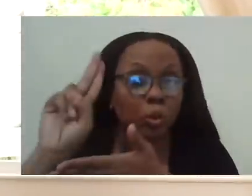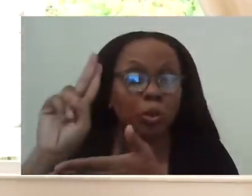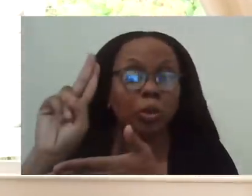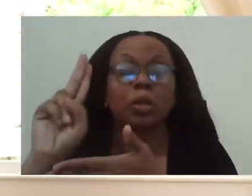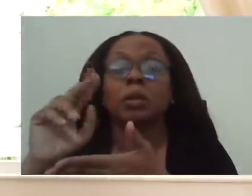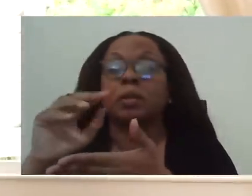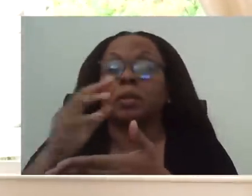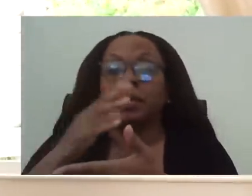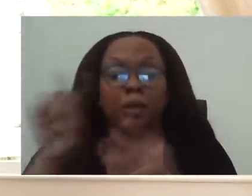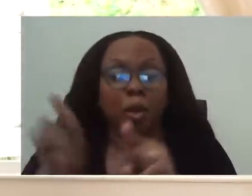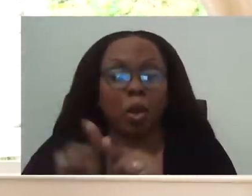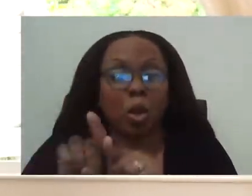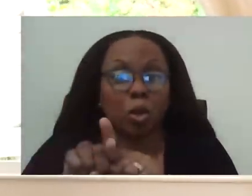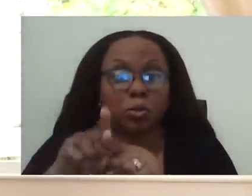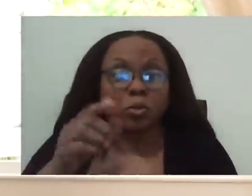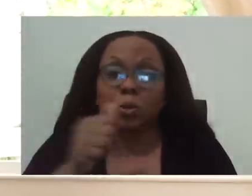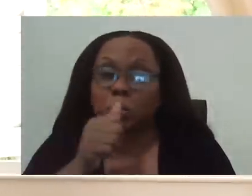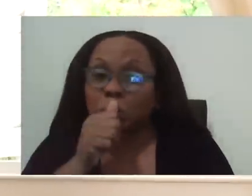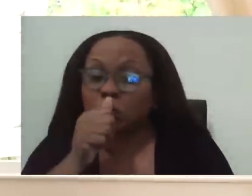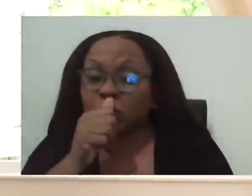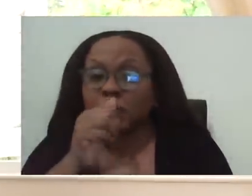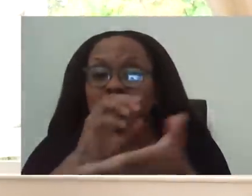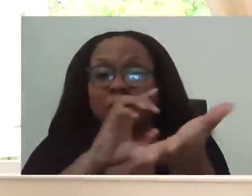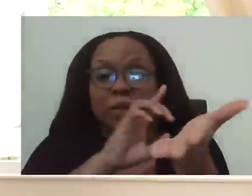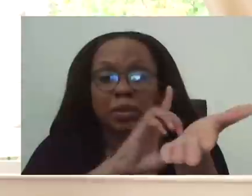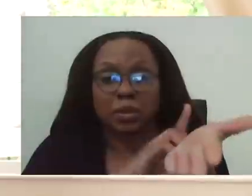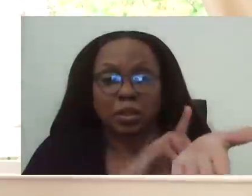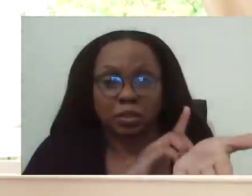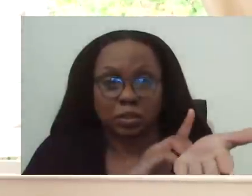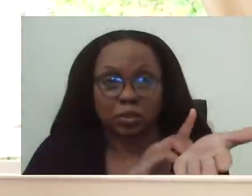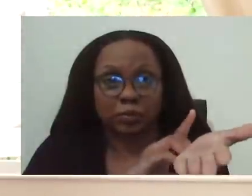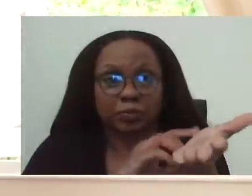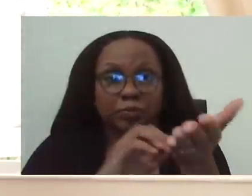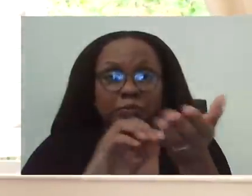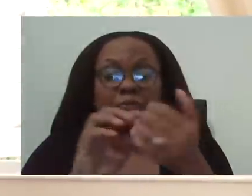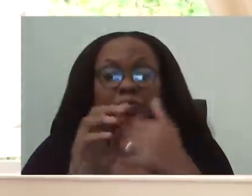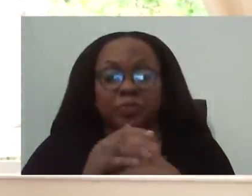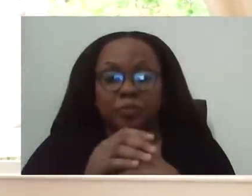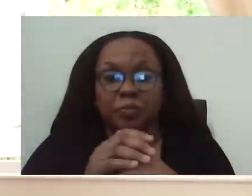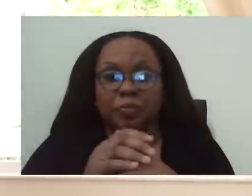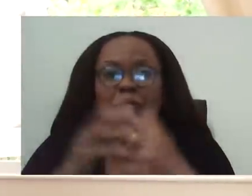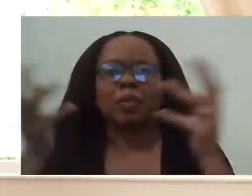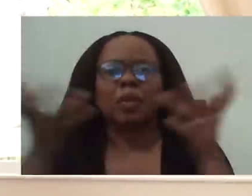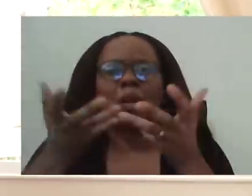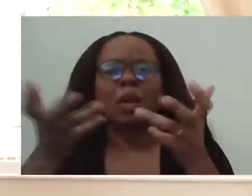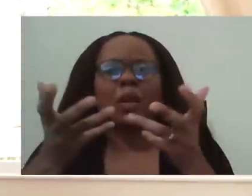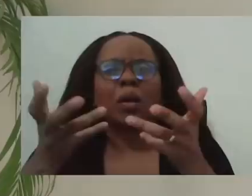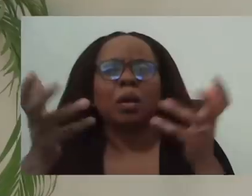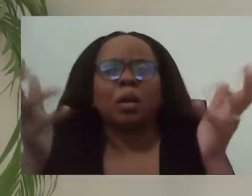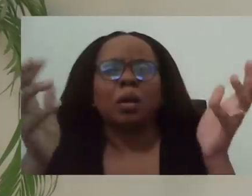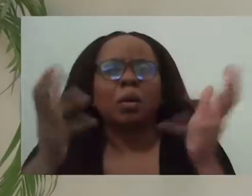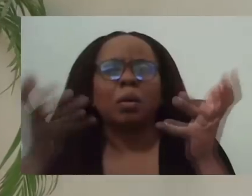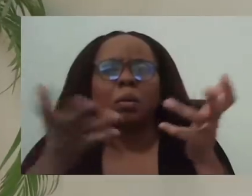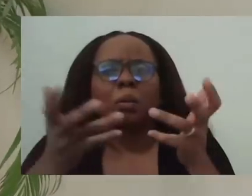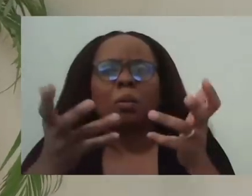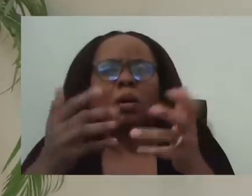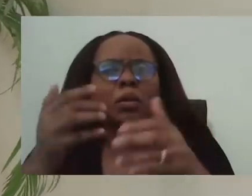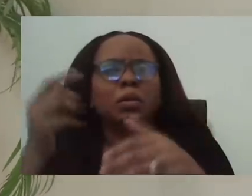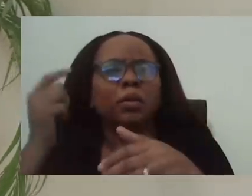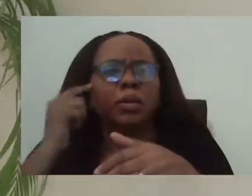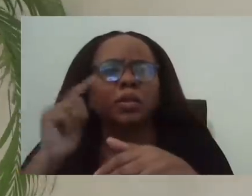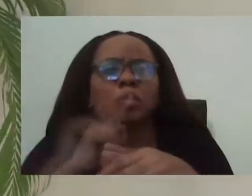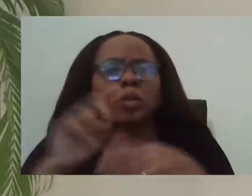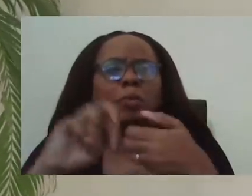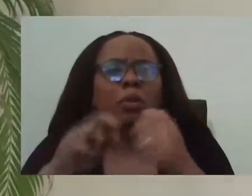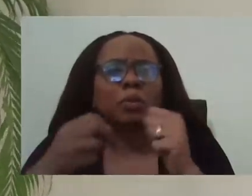of the BAMP COVID-19 task force, Dr. Herbert. Uh, what's your area of concern? So, I guess we